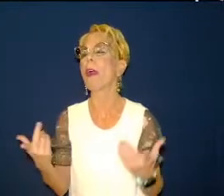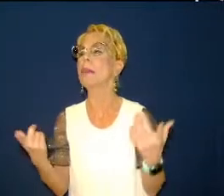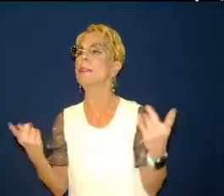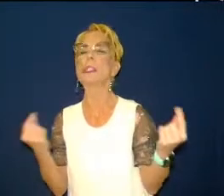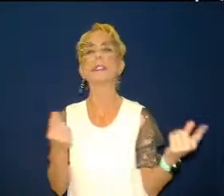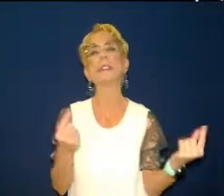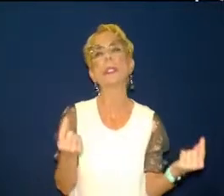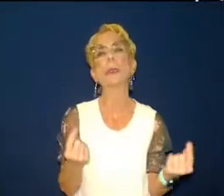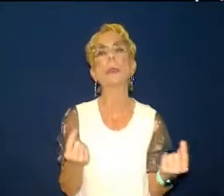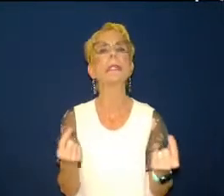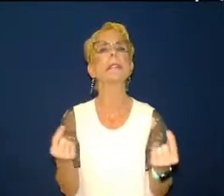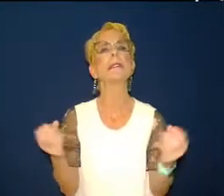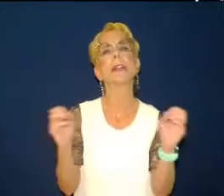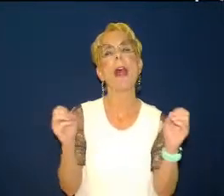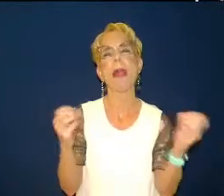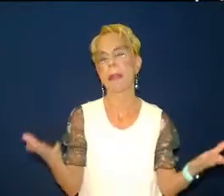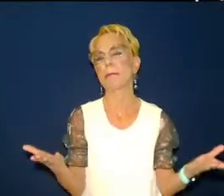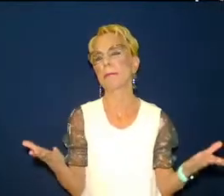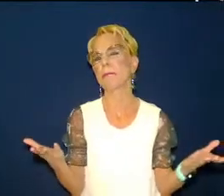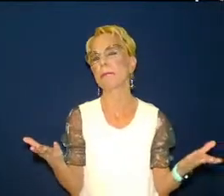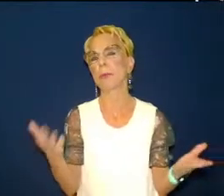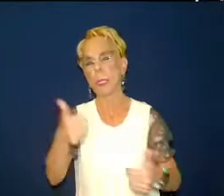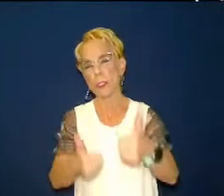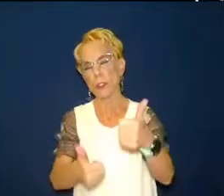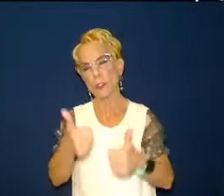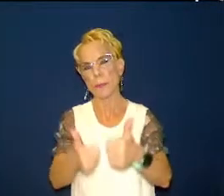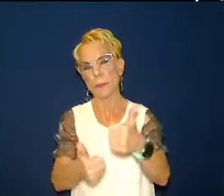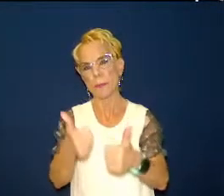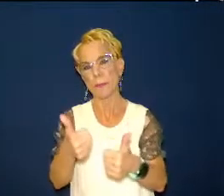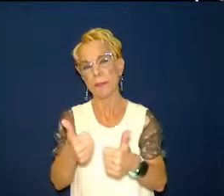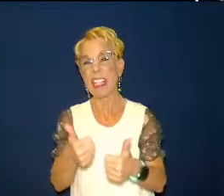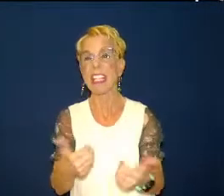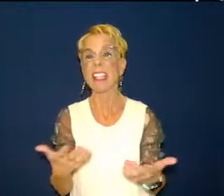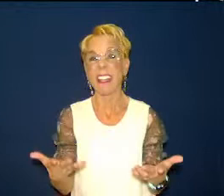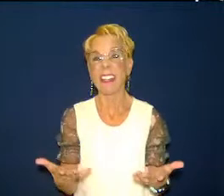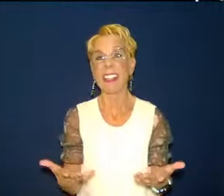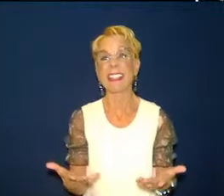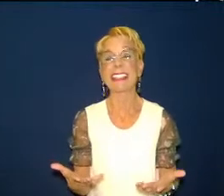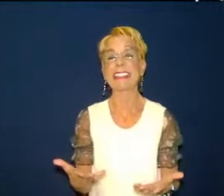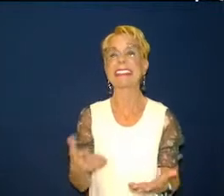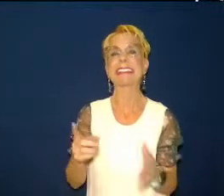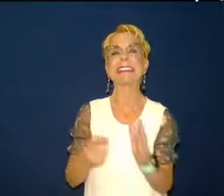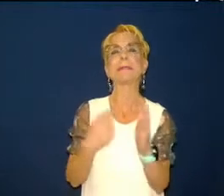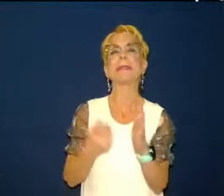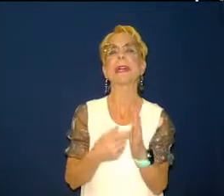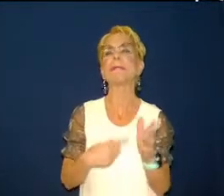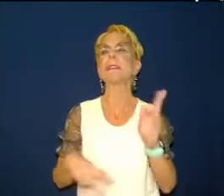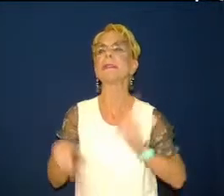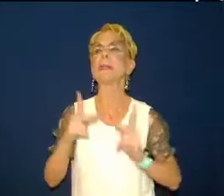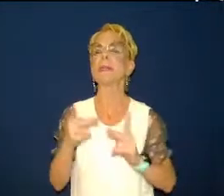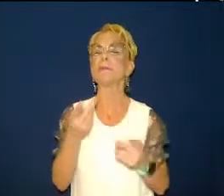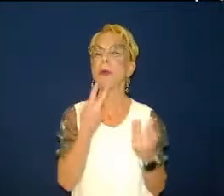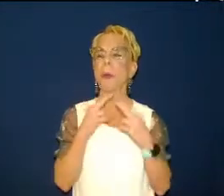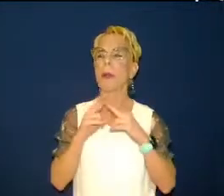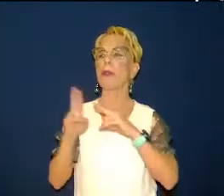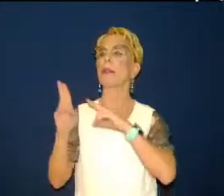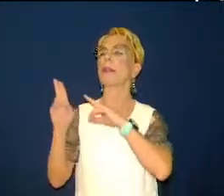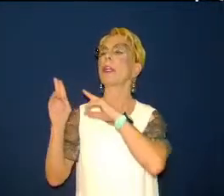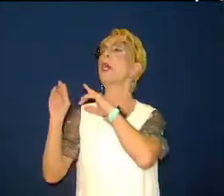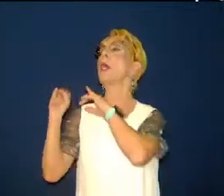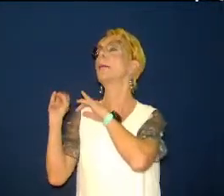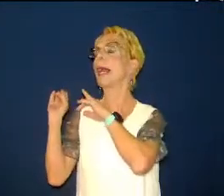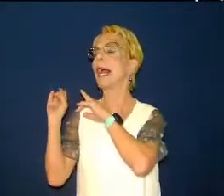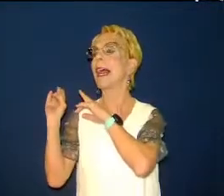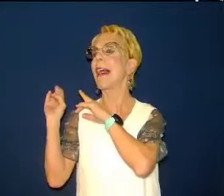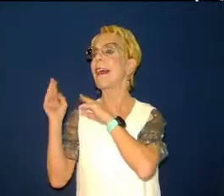hat on past accomplishments and past blessings and a time of revival that was experienced